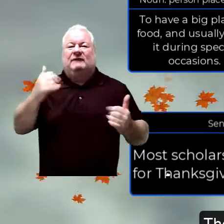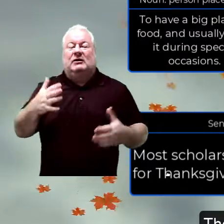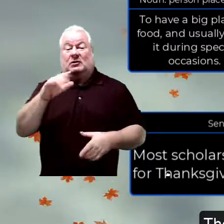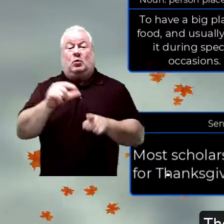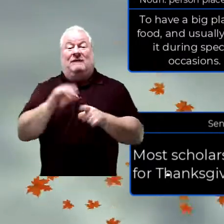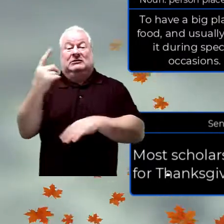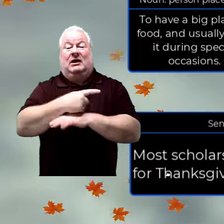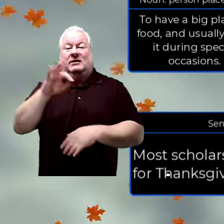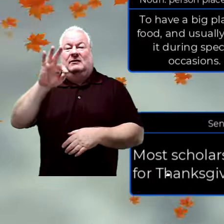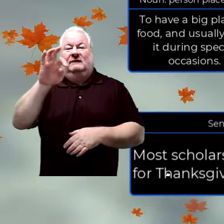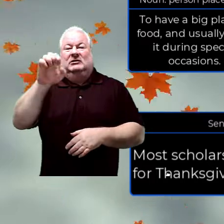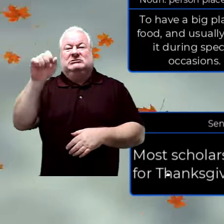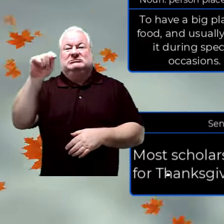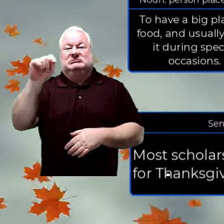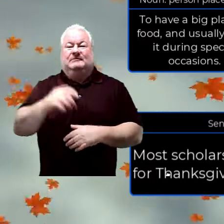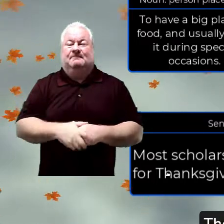is feast.